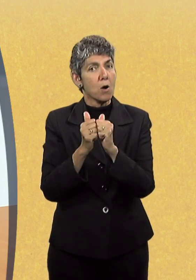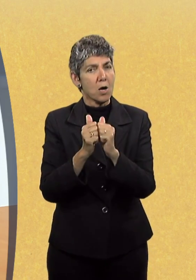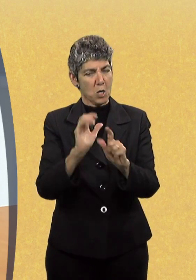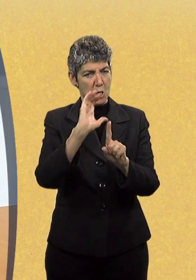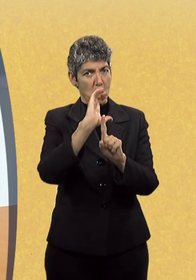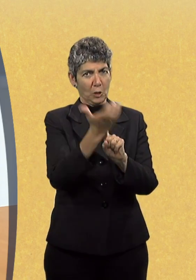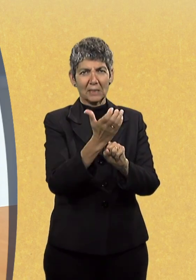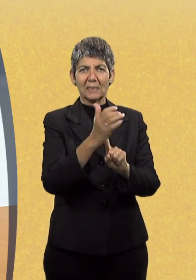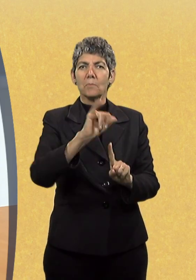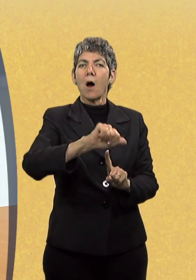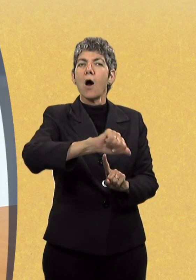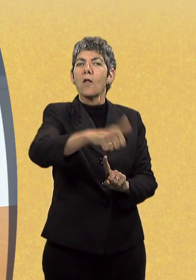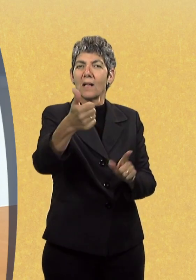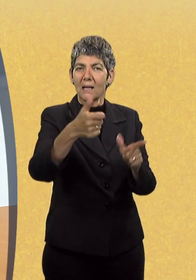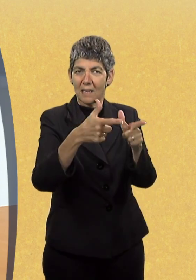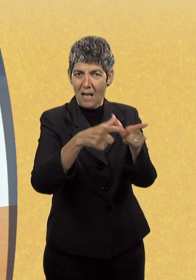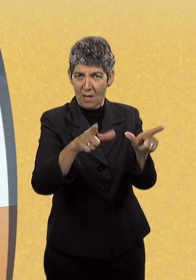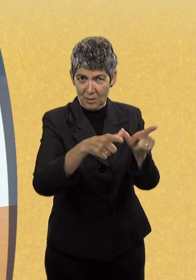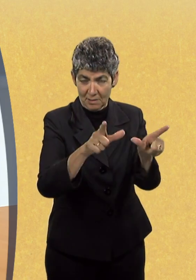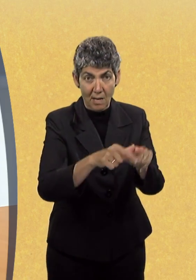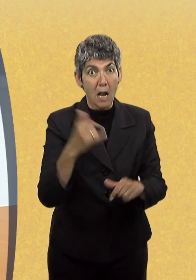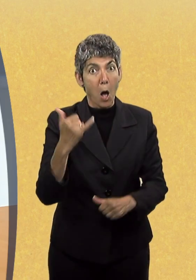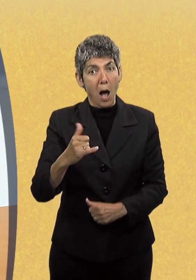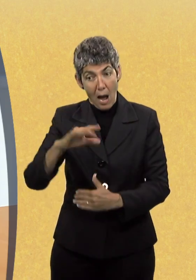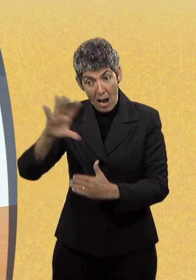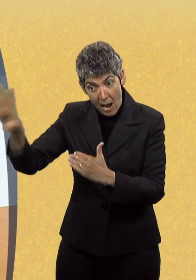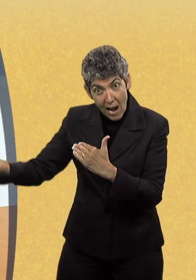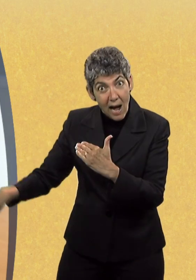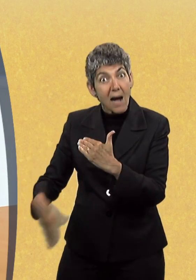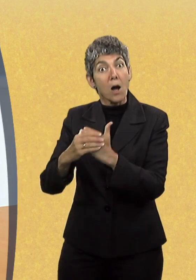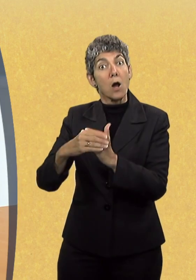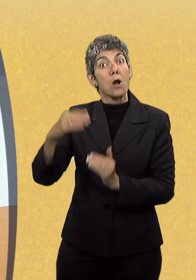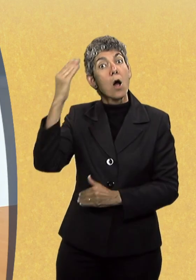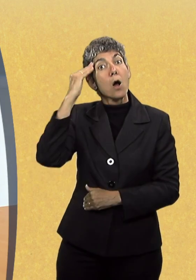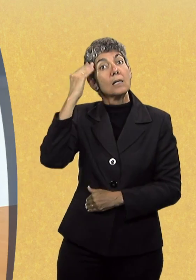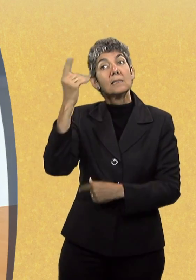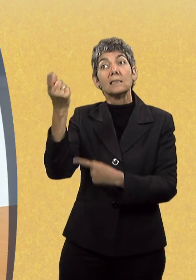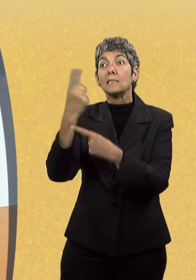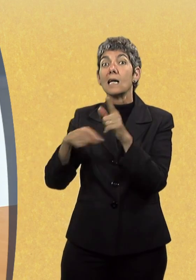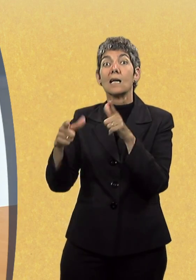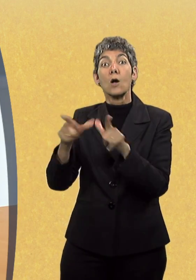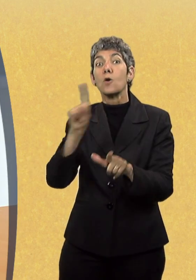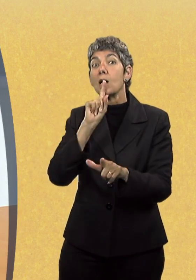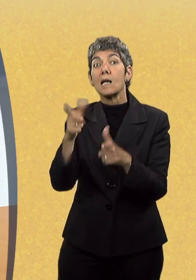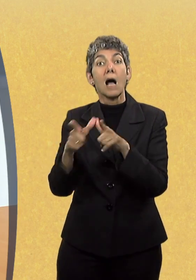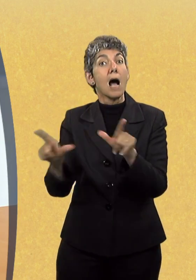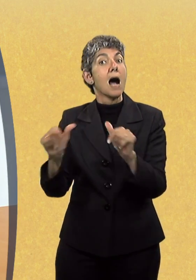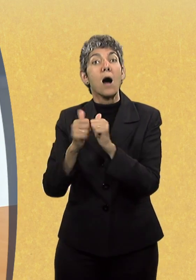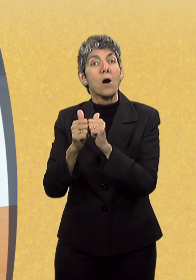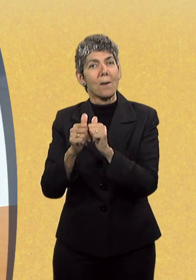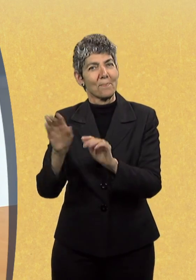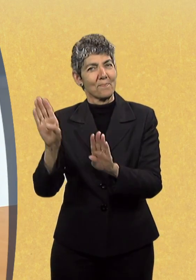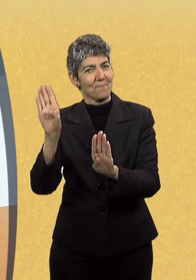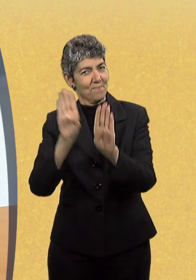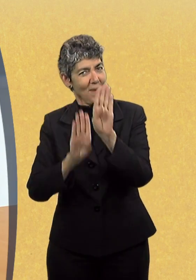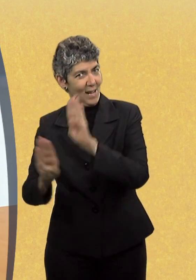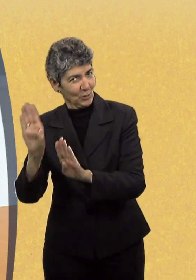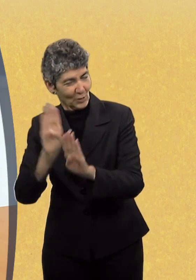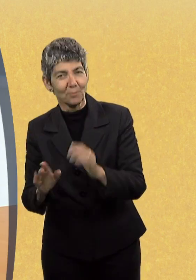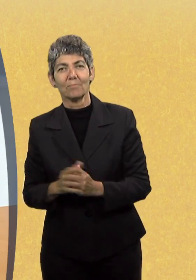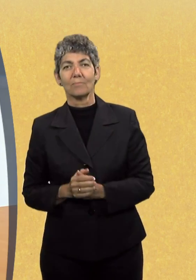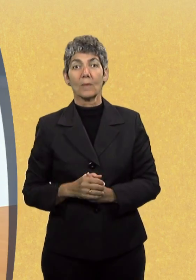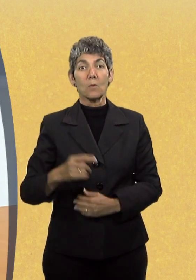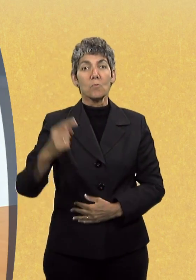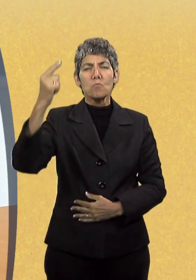that all languages share, but we now know that sign languages are real languages because they are biologically